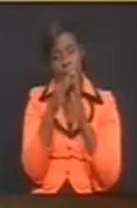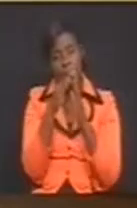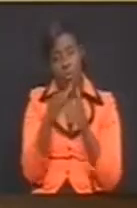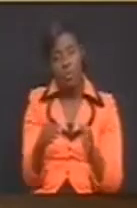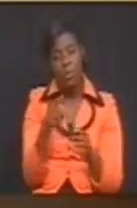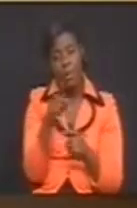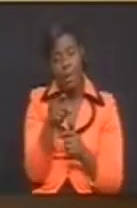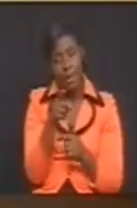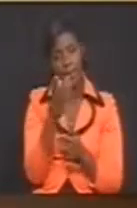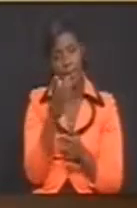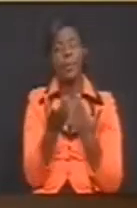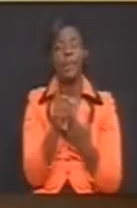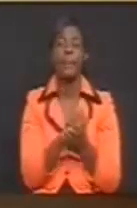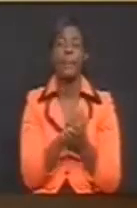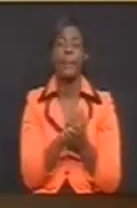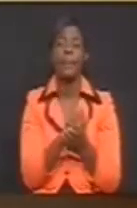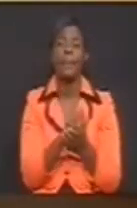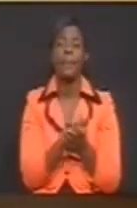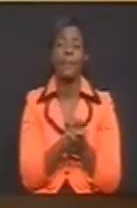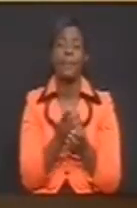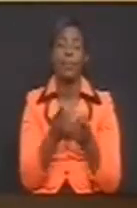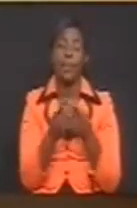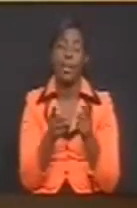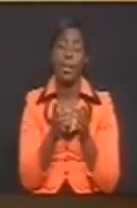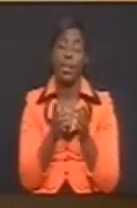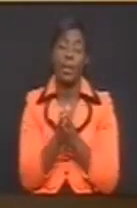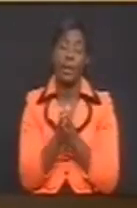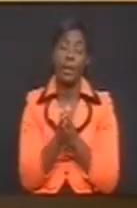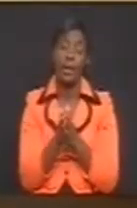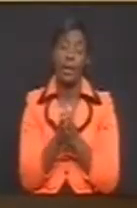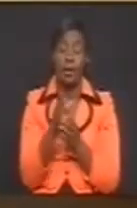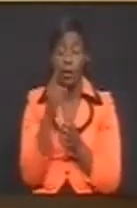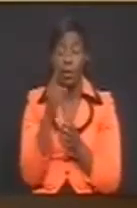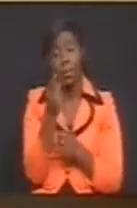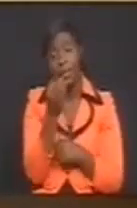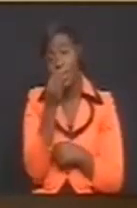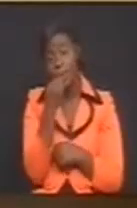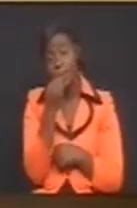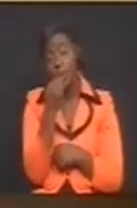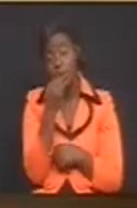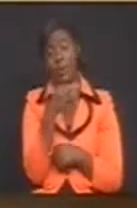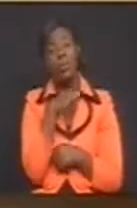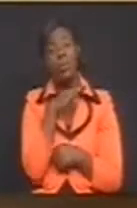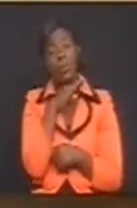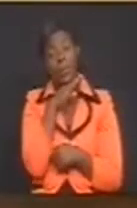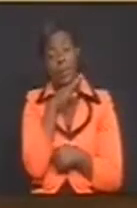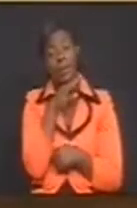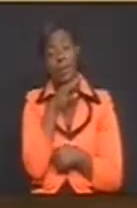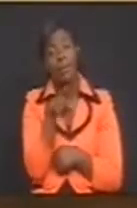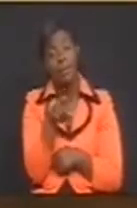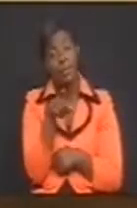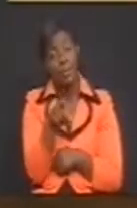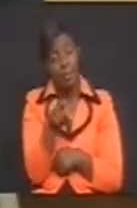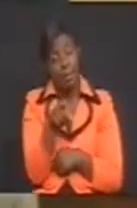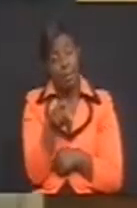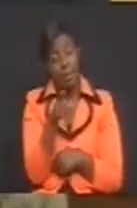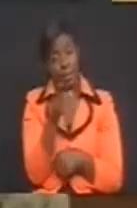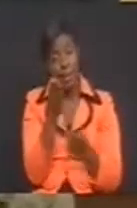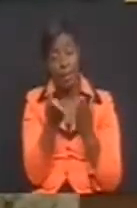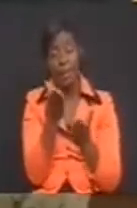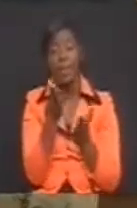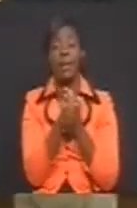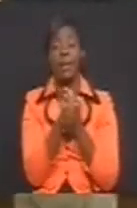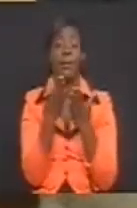of the criteria in the household is food security. How food secure are these individuals